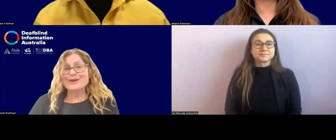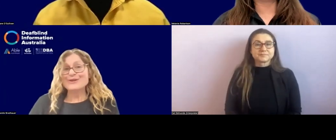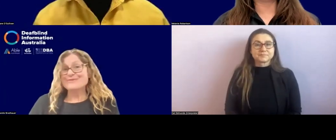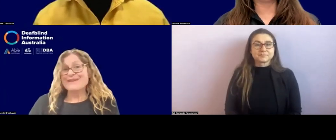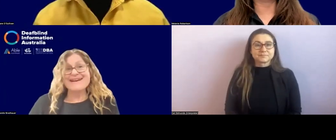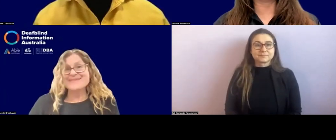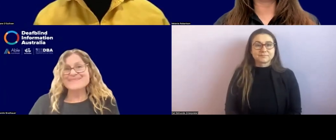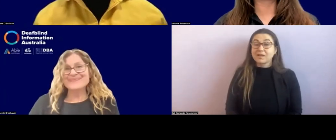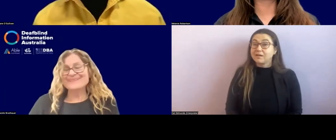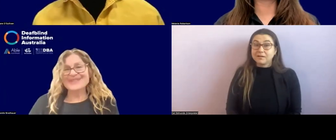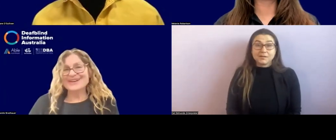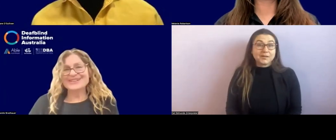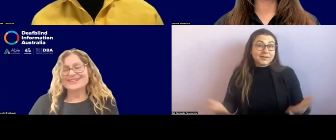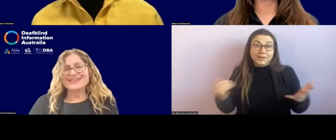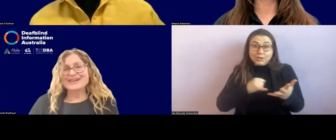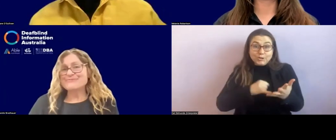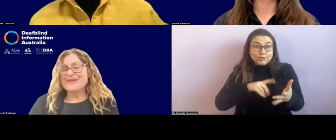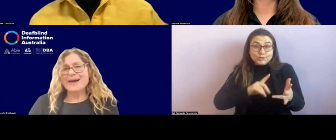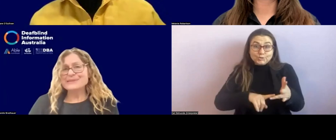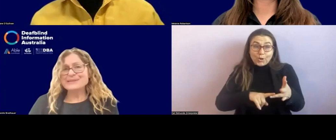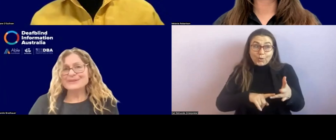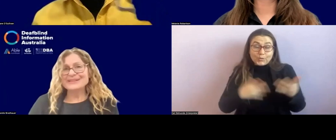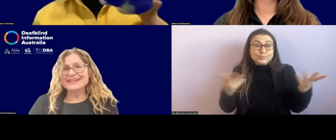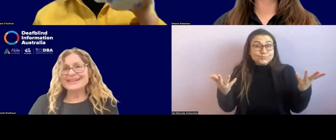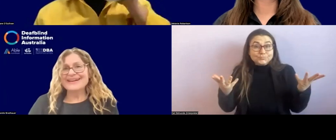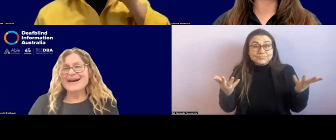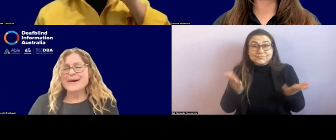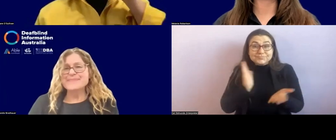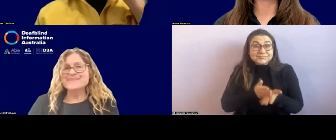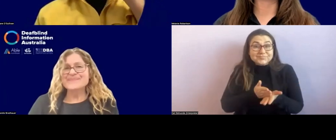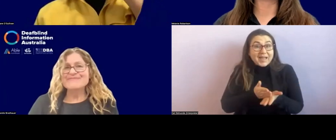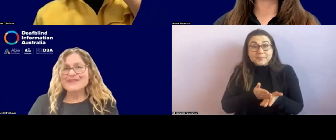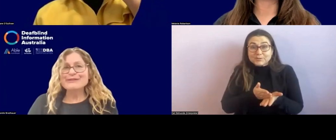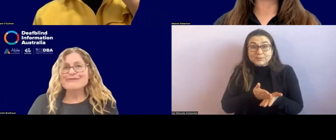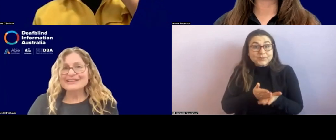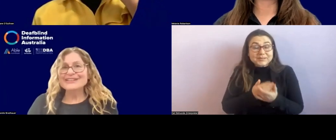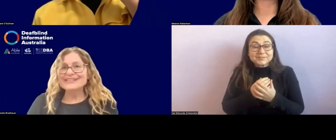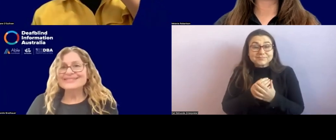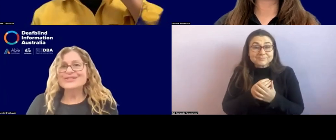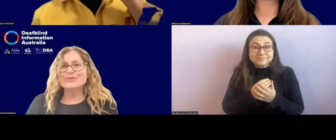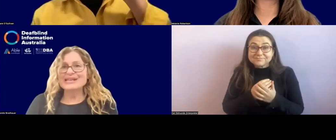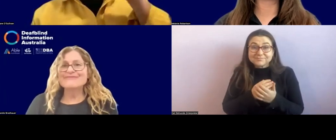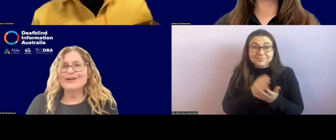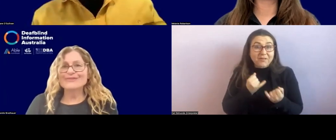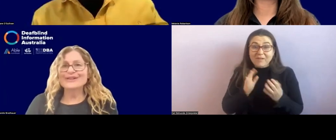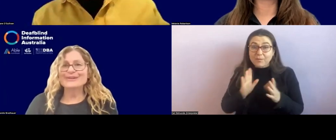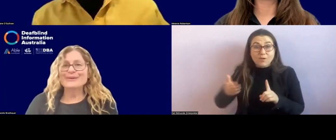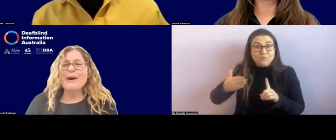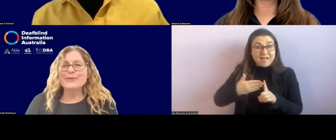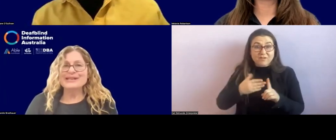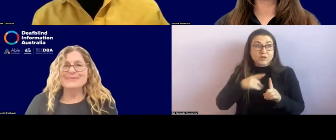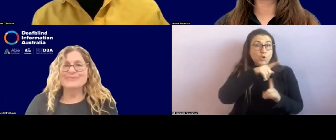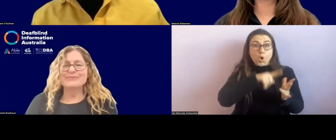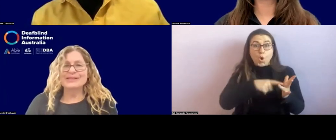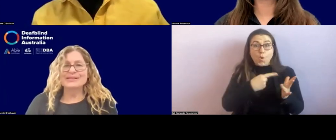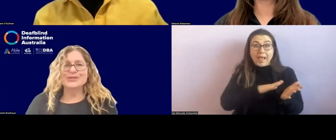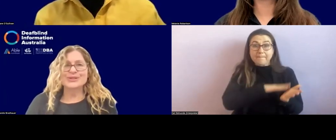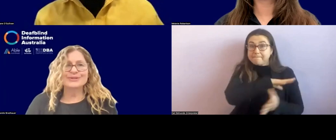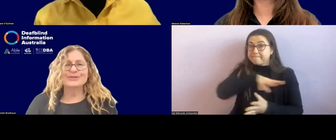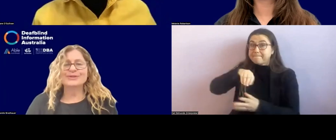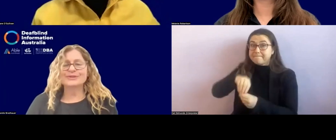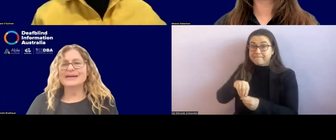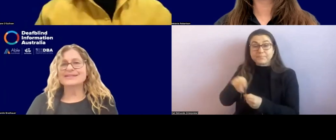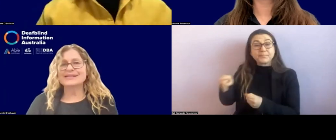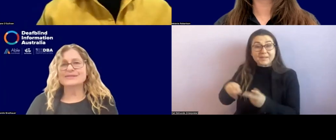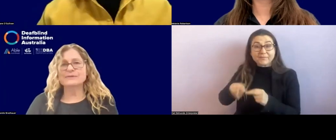So, um, yeah, absolutely, um, very relevant to be involving your O and M with a